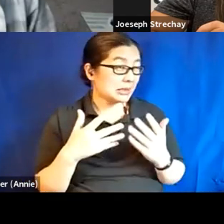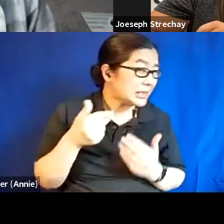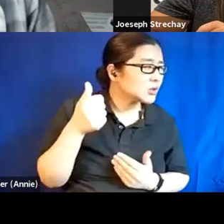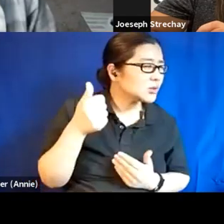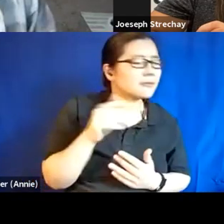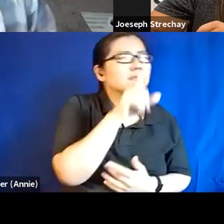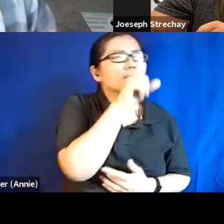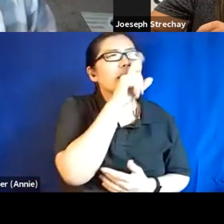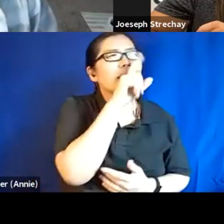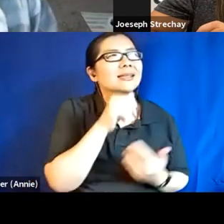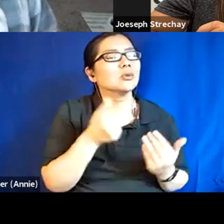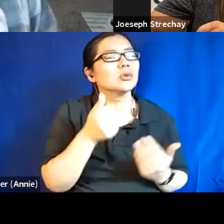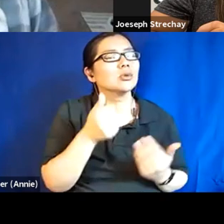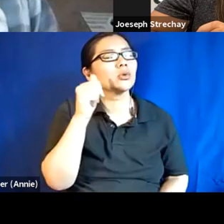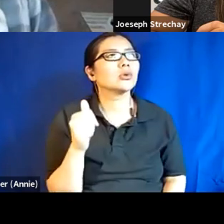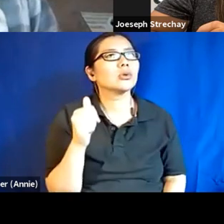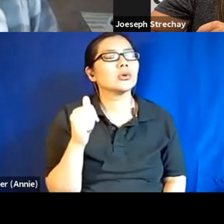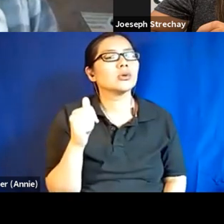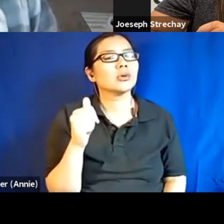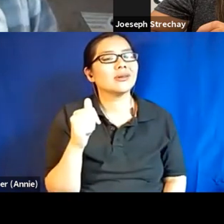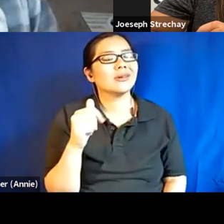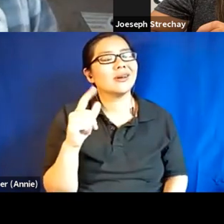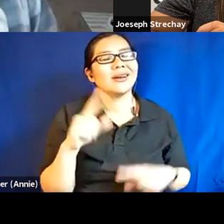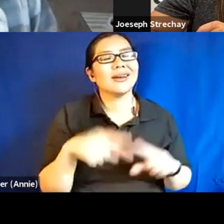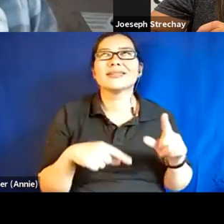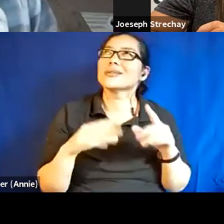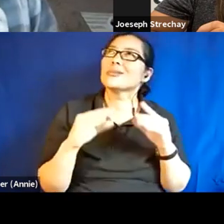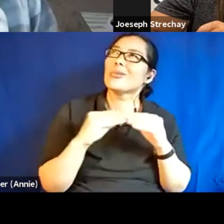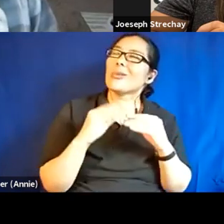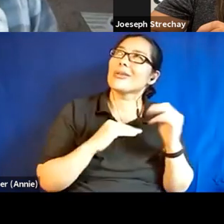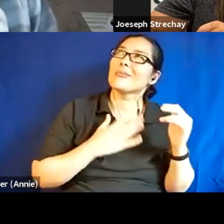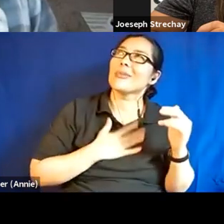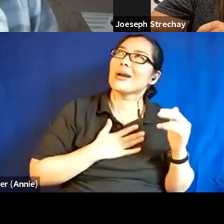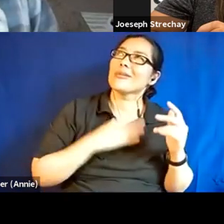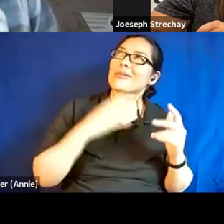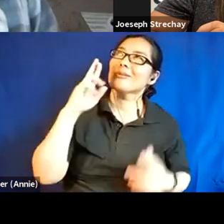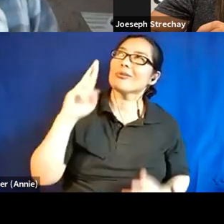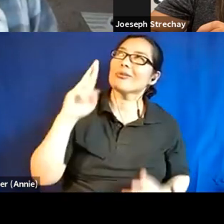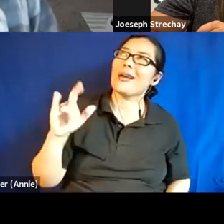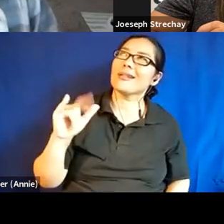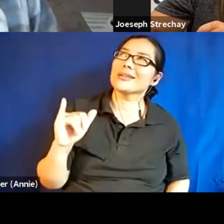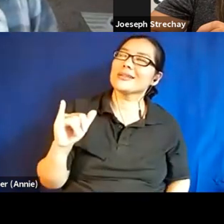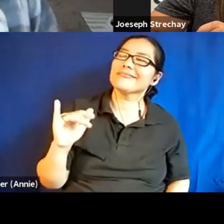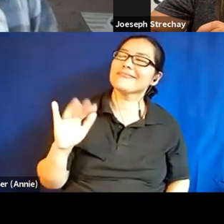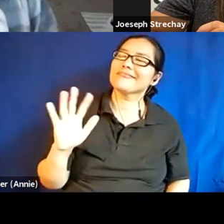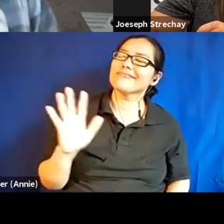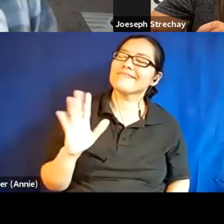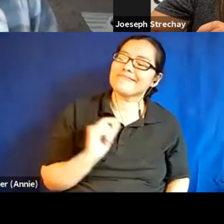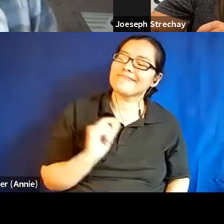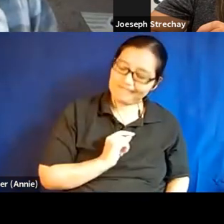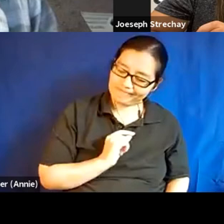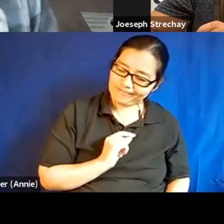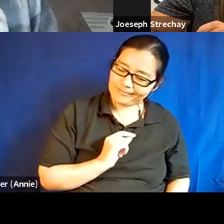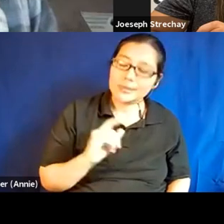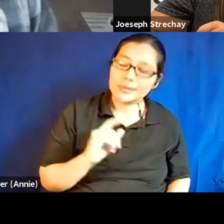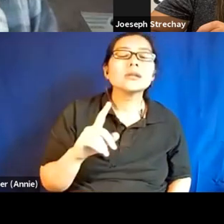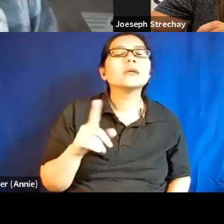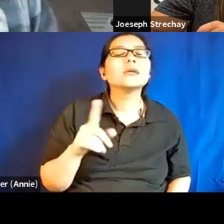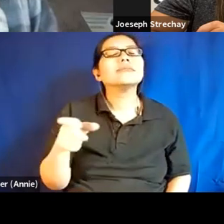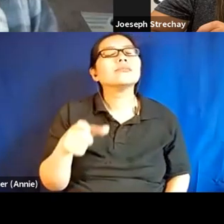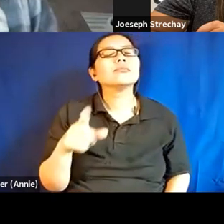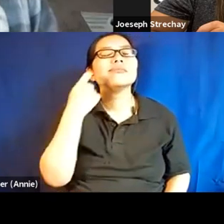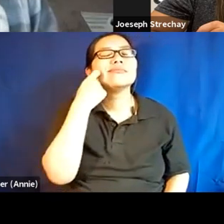I, I'll say more, well, I can't say more in line with reality. Uh, so you, you just gave two examples of how